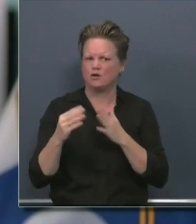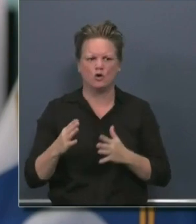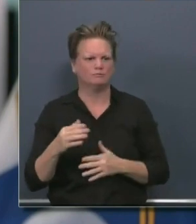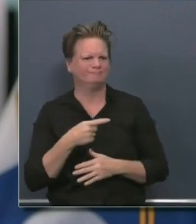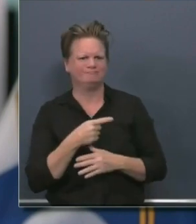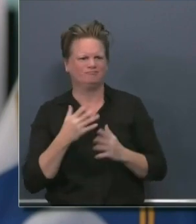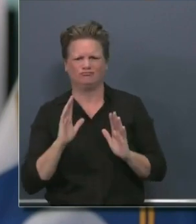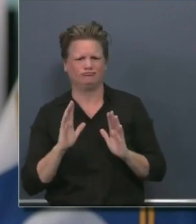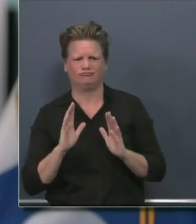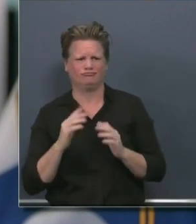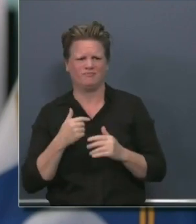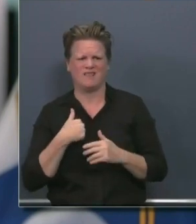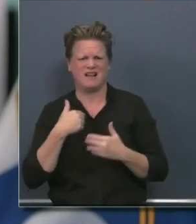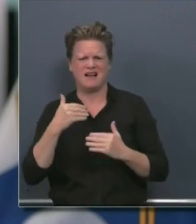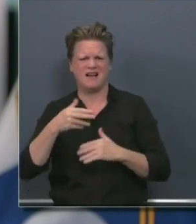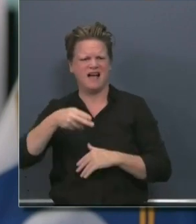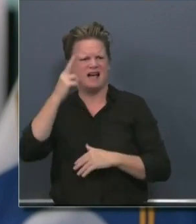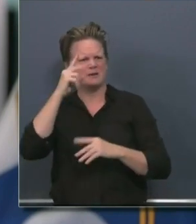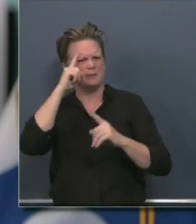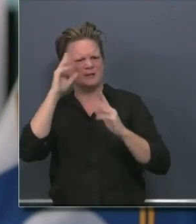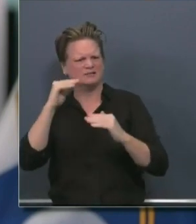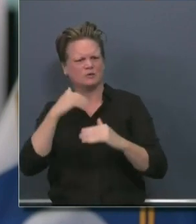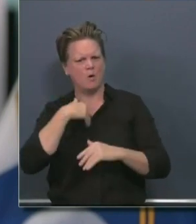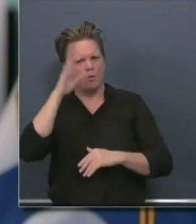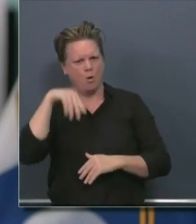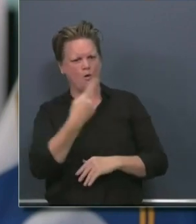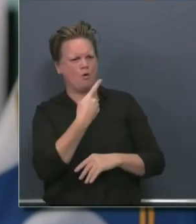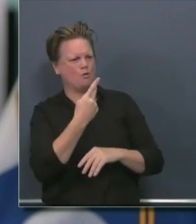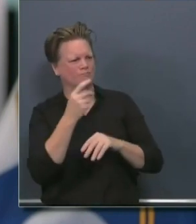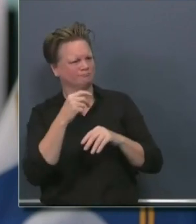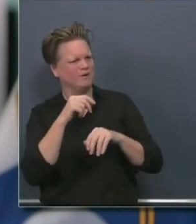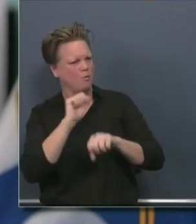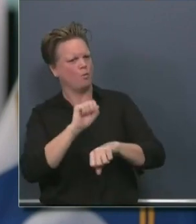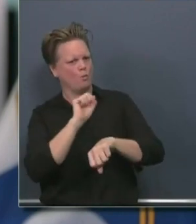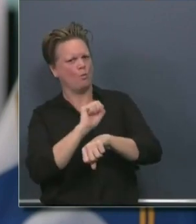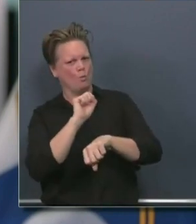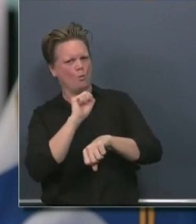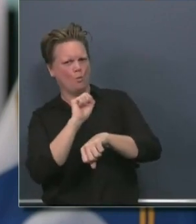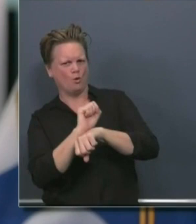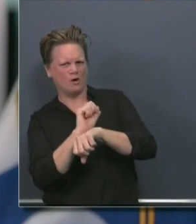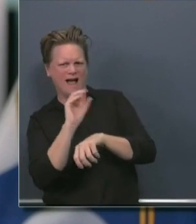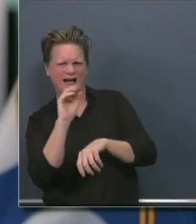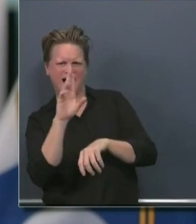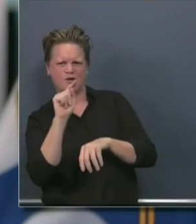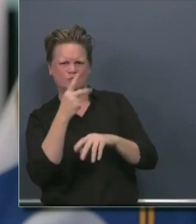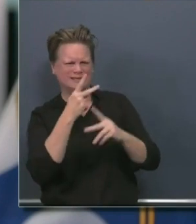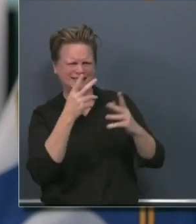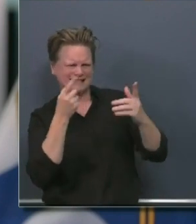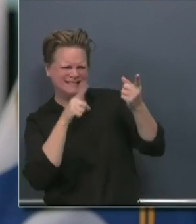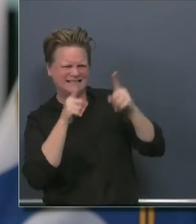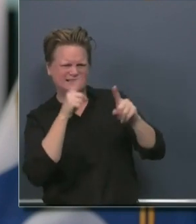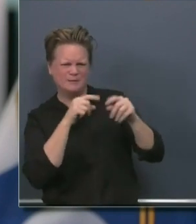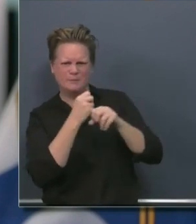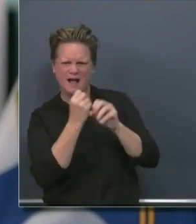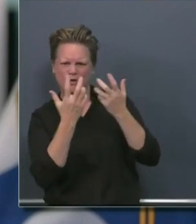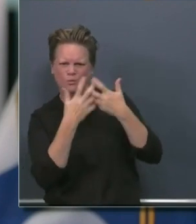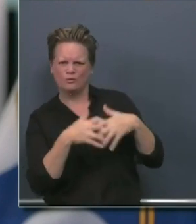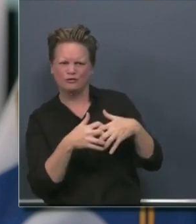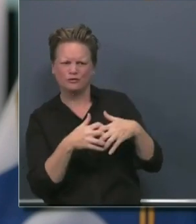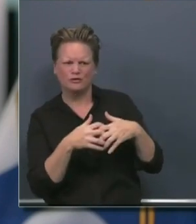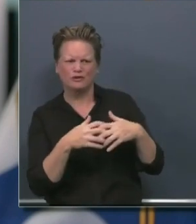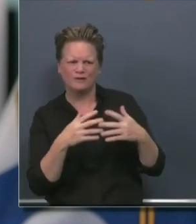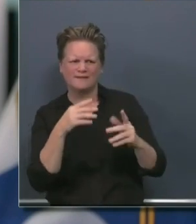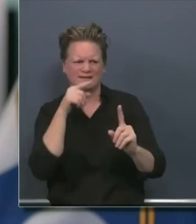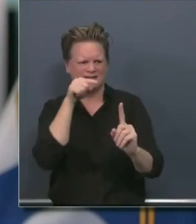I have great expectations, uh, that we can work through at the county level, the issue with this particular county, uh,